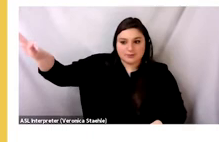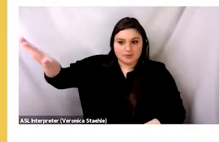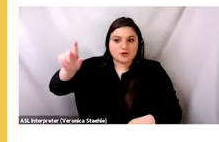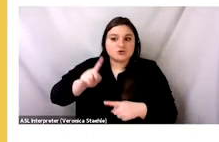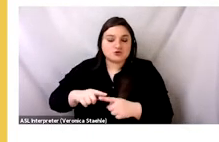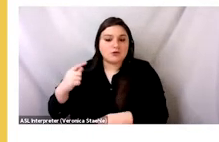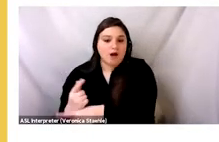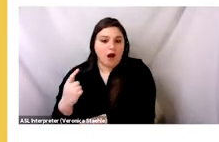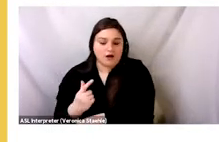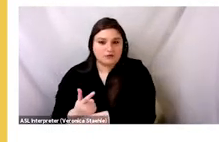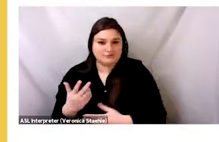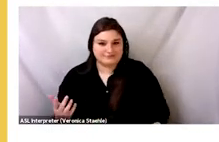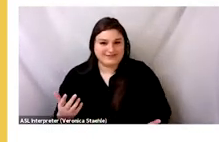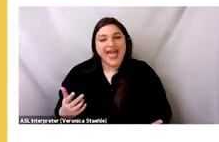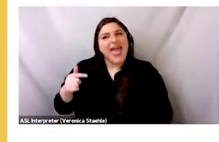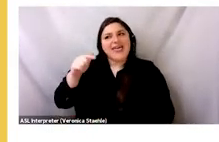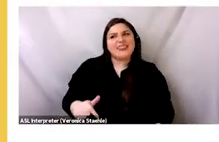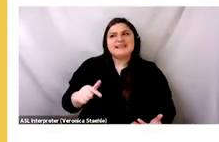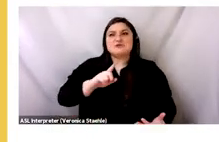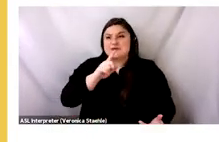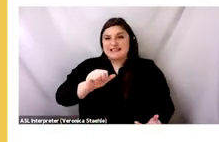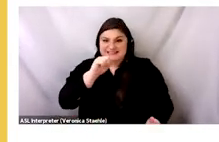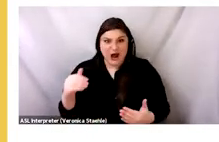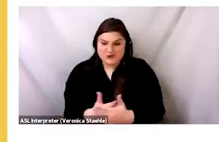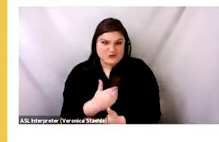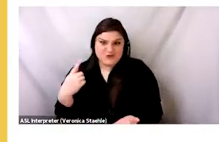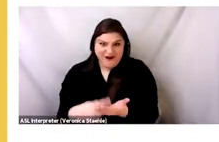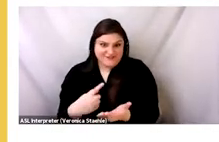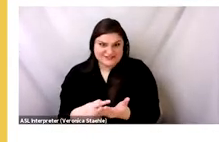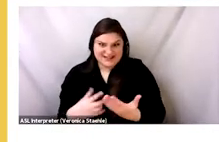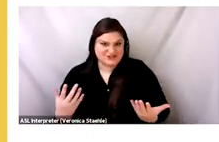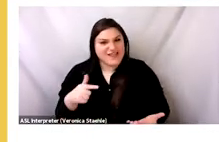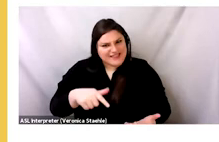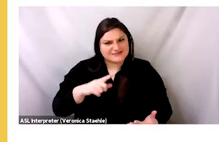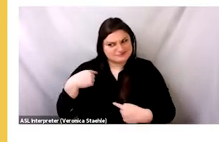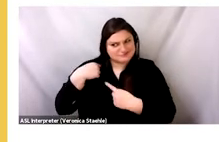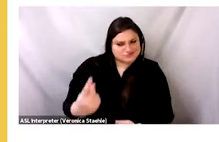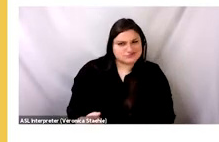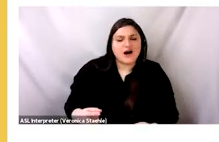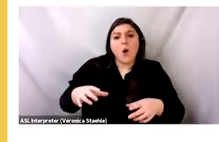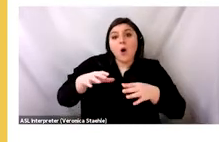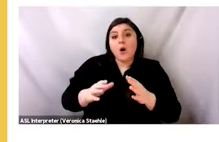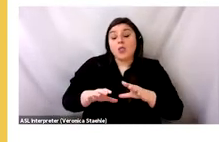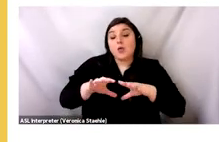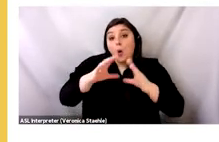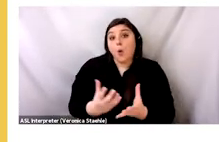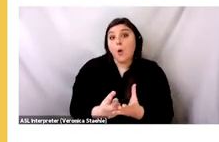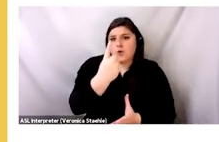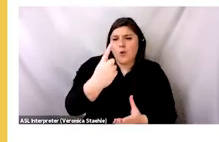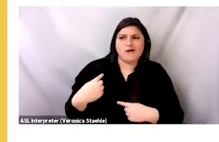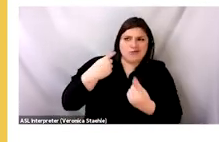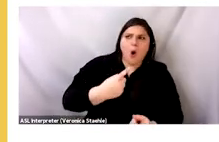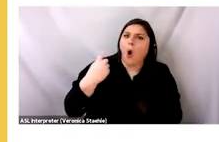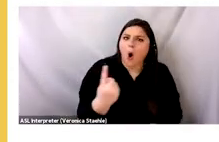global north, and that's a very important conversation. But we also shouldn't treat this like a new conversation, right? The global north has been